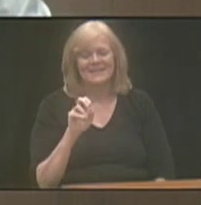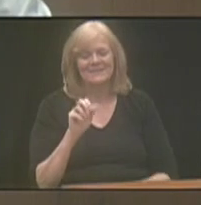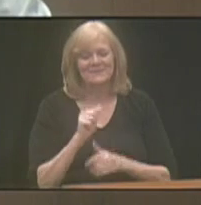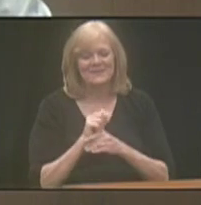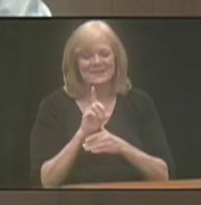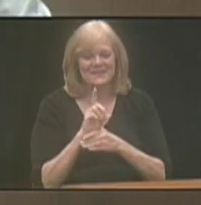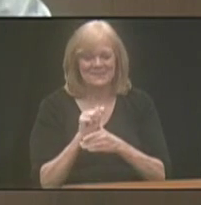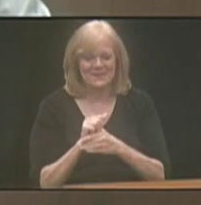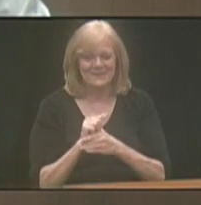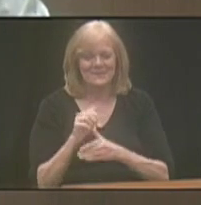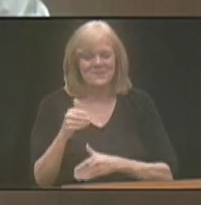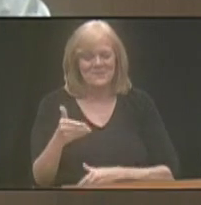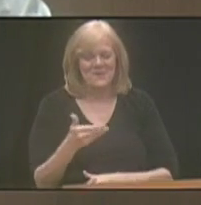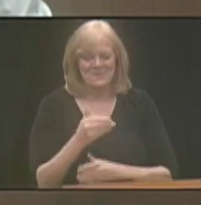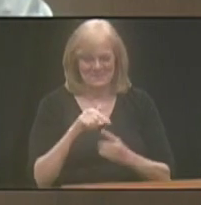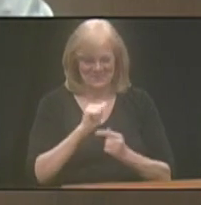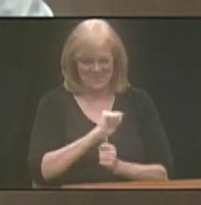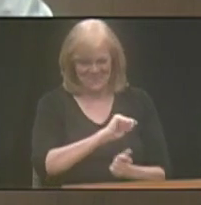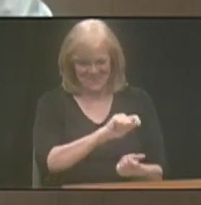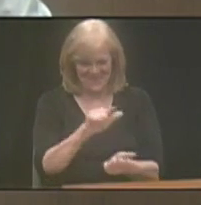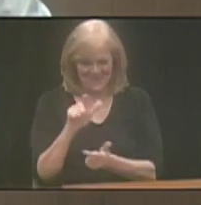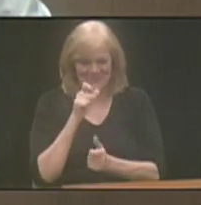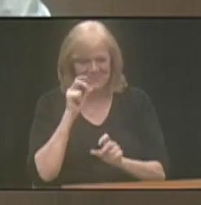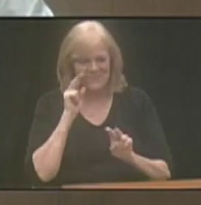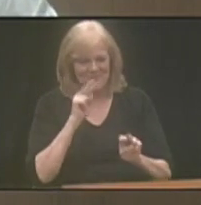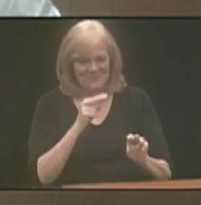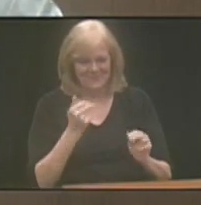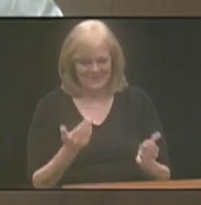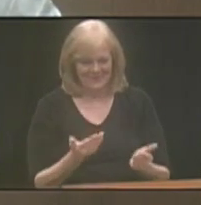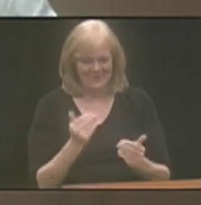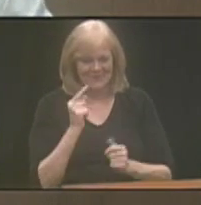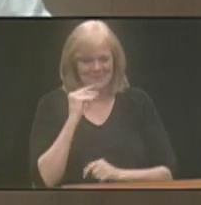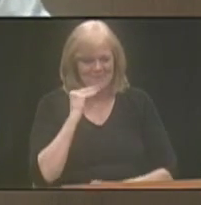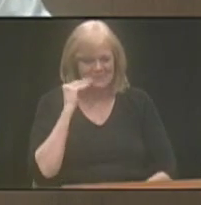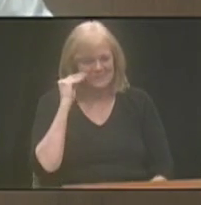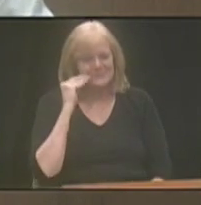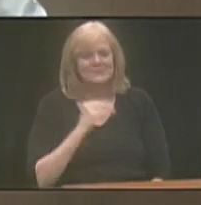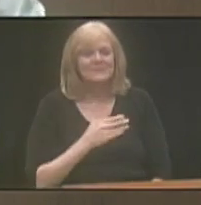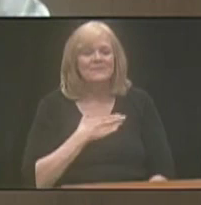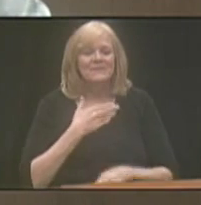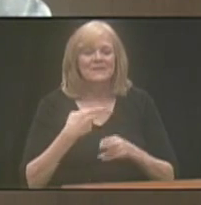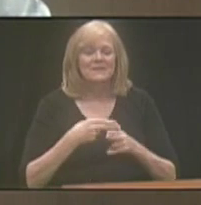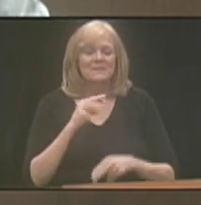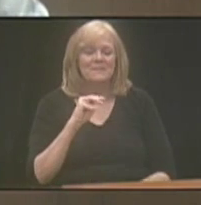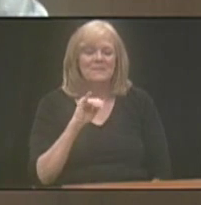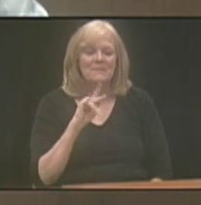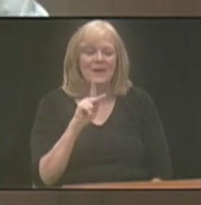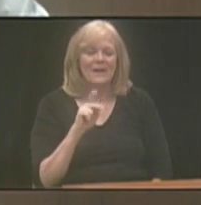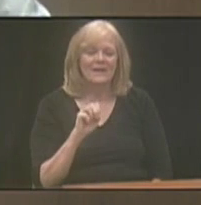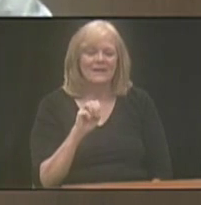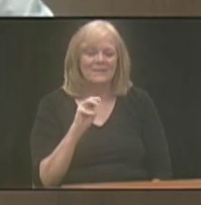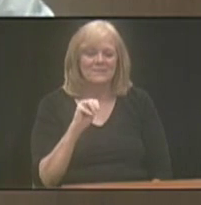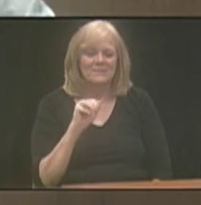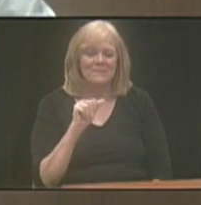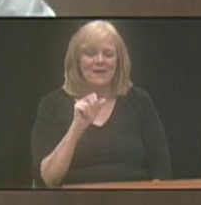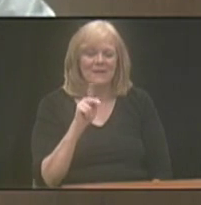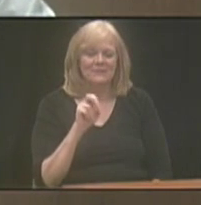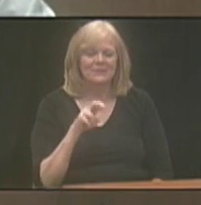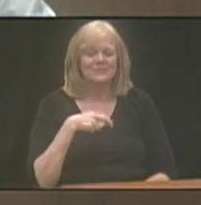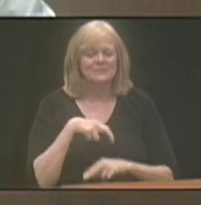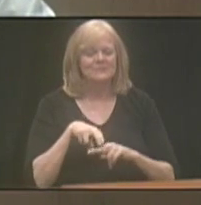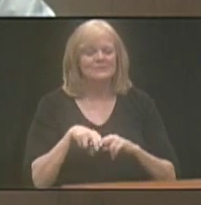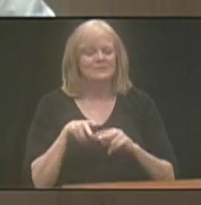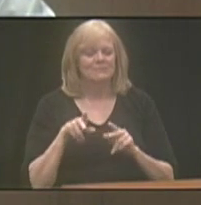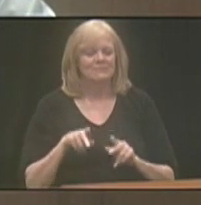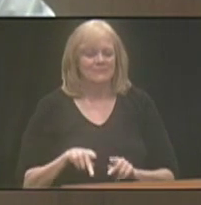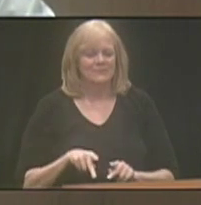welcome you all who are here and watching at home as well. My name is Mike Masker. the chair of the Commission. I always